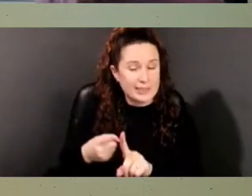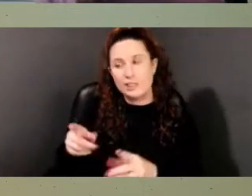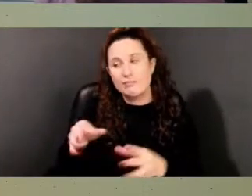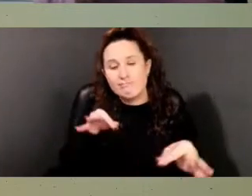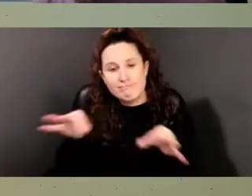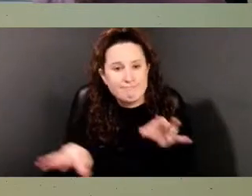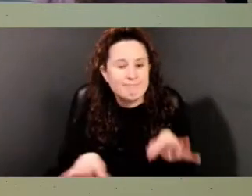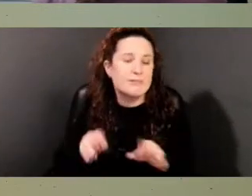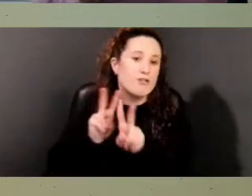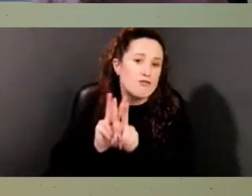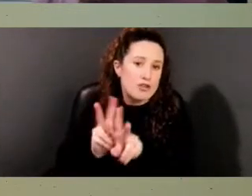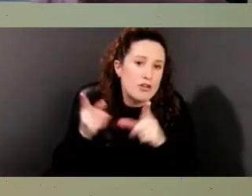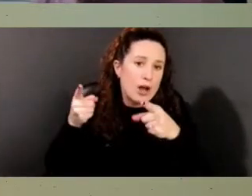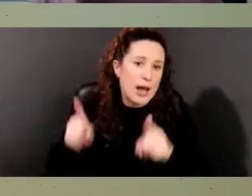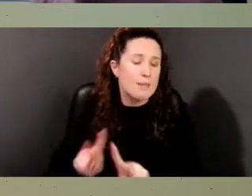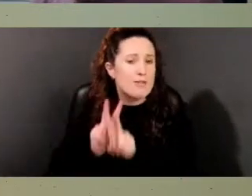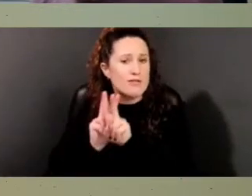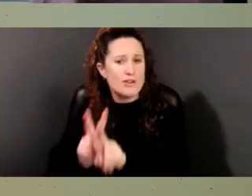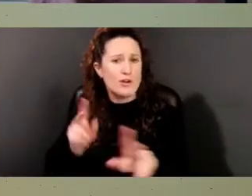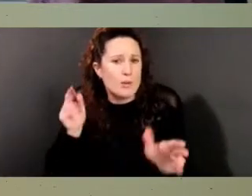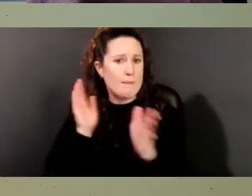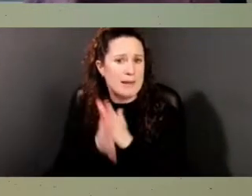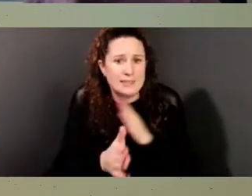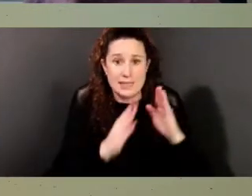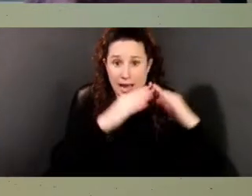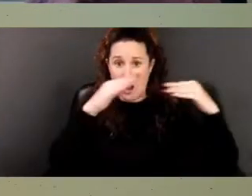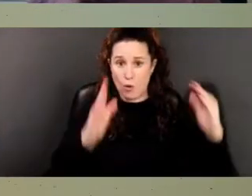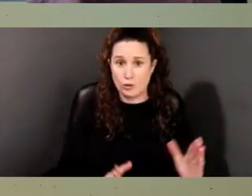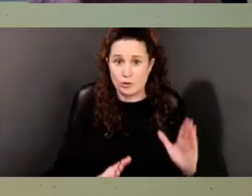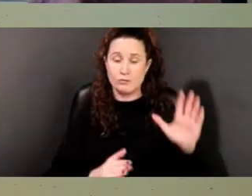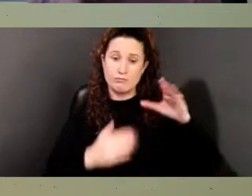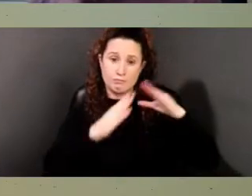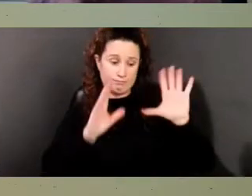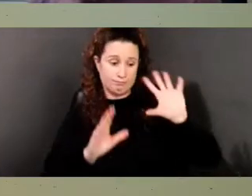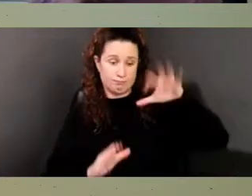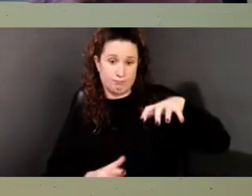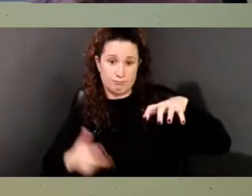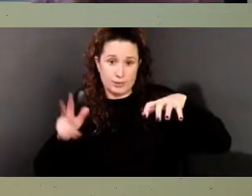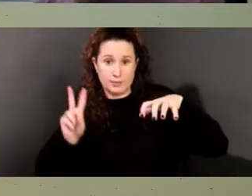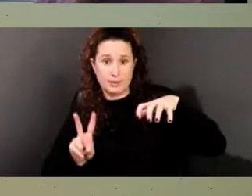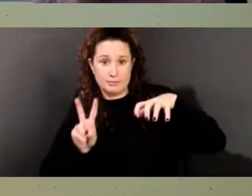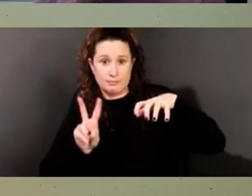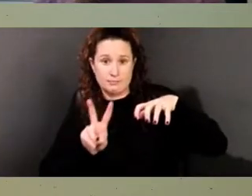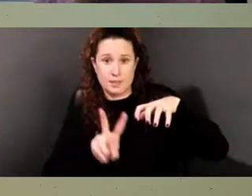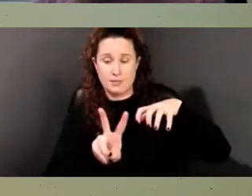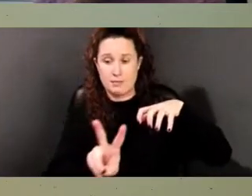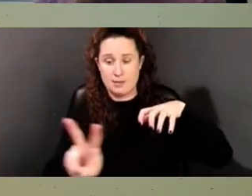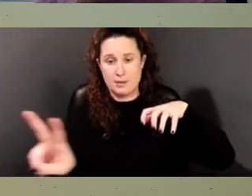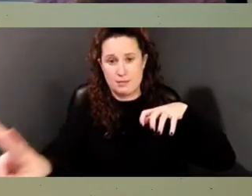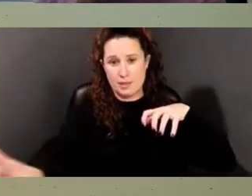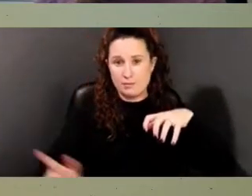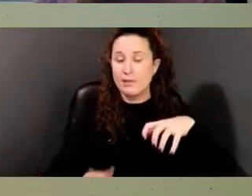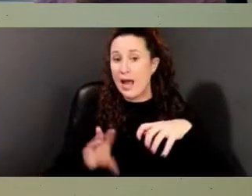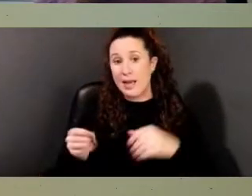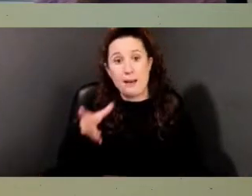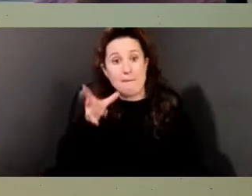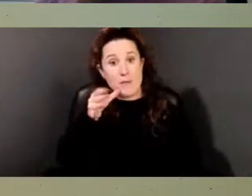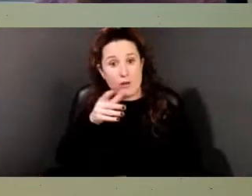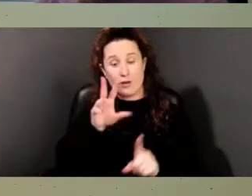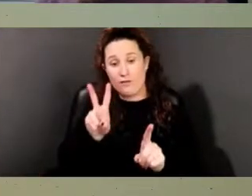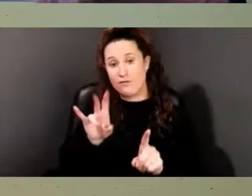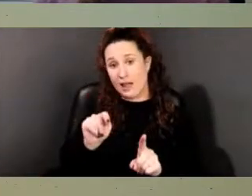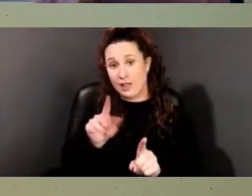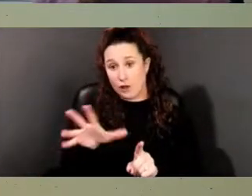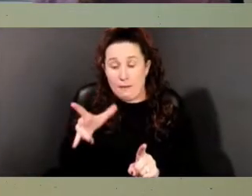ground. And that Violet's mother then continued to live in the little friend cottage on the stream that supplied the milk